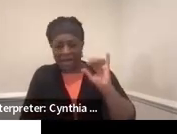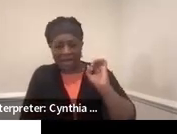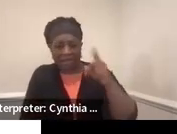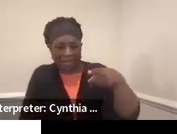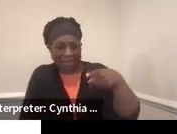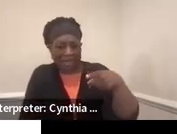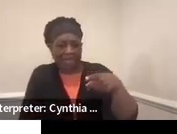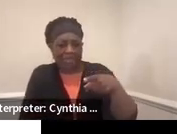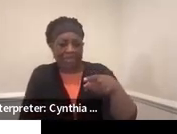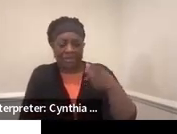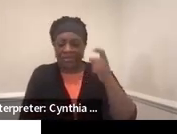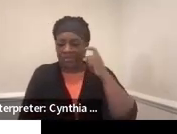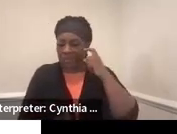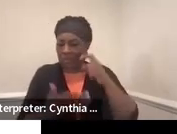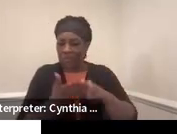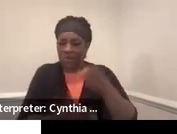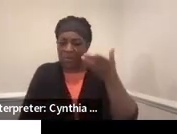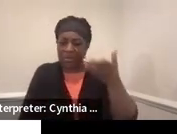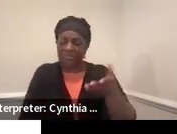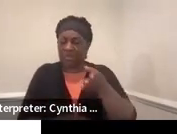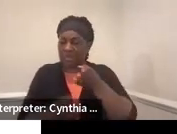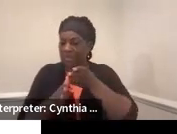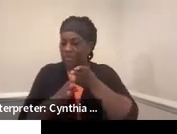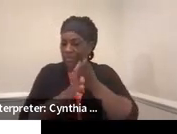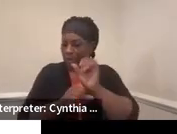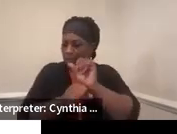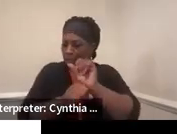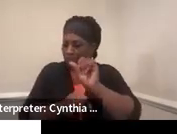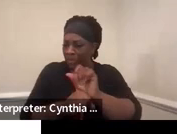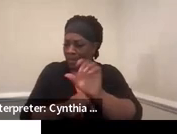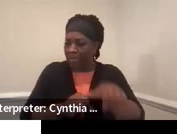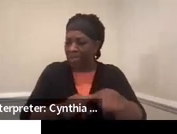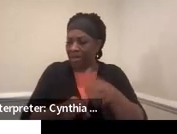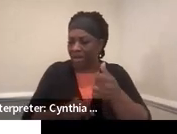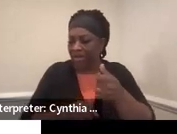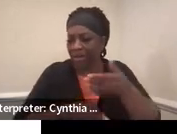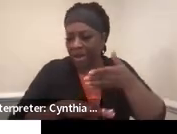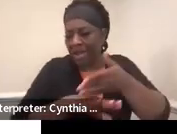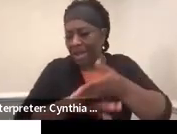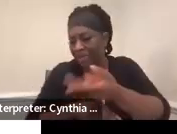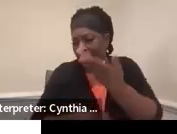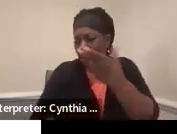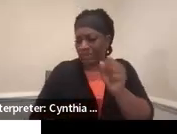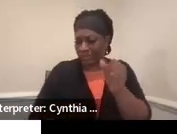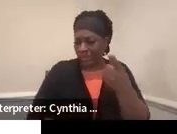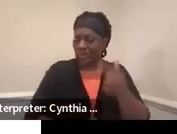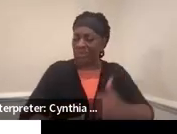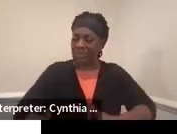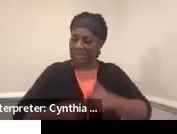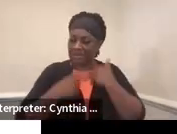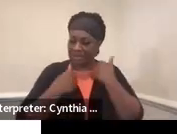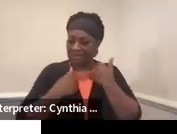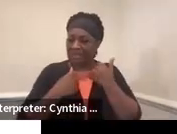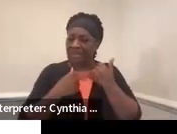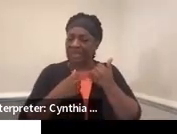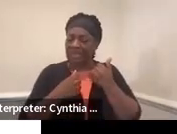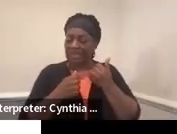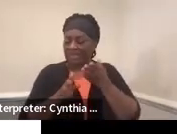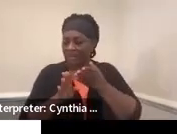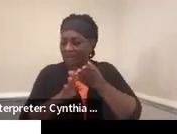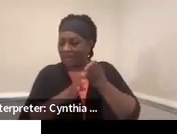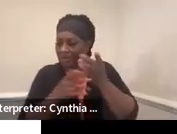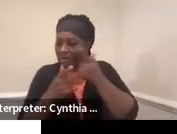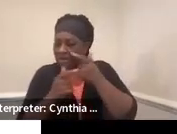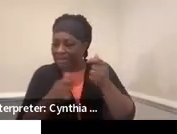So you can see that for his career employment and other post-secondary adult living objectives, he did a career interest